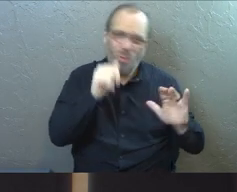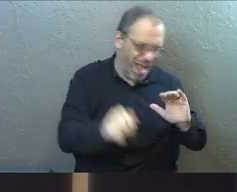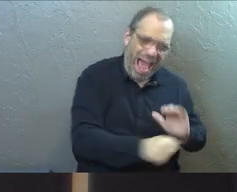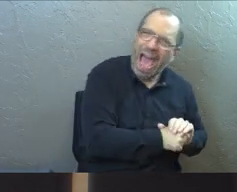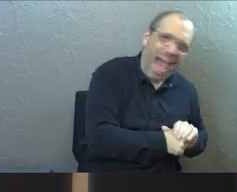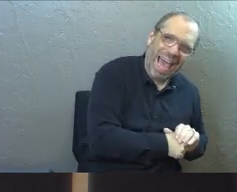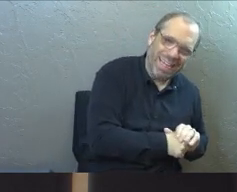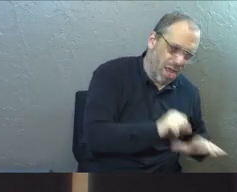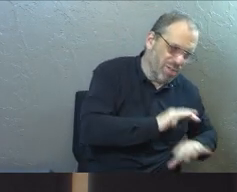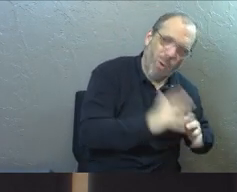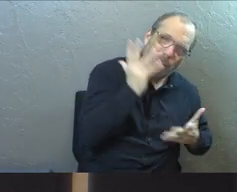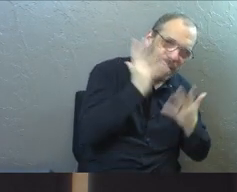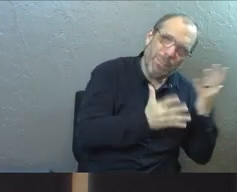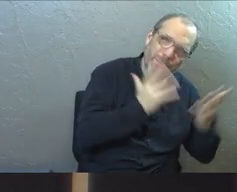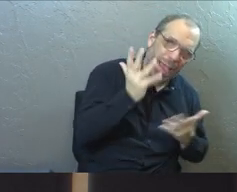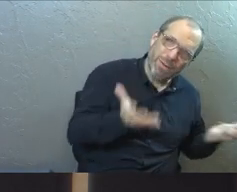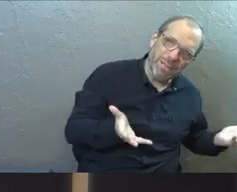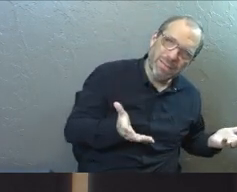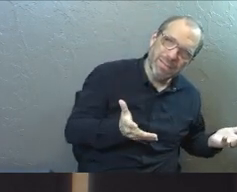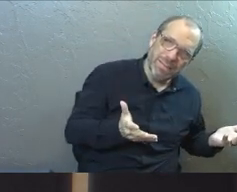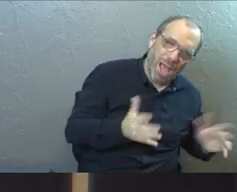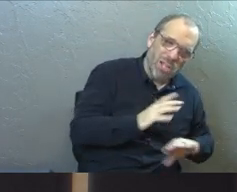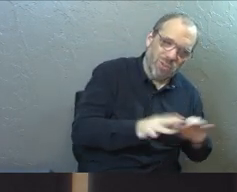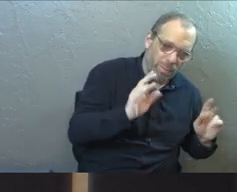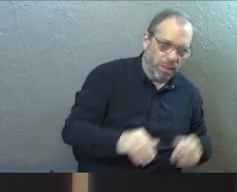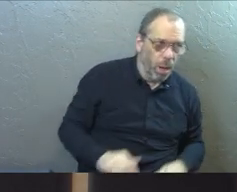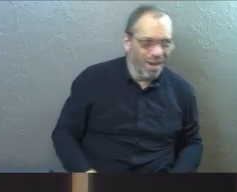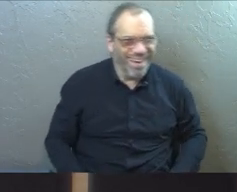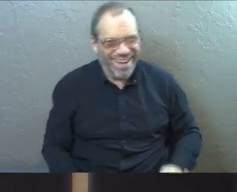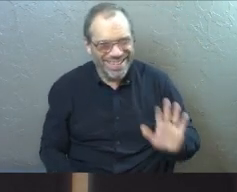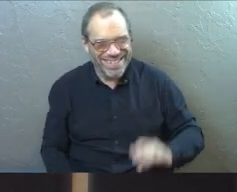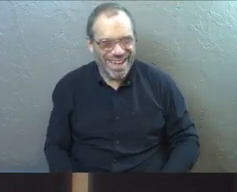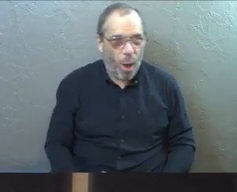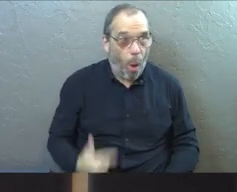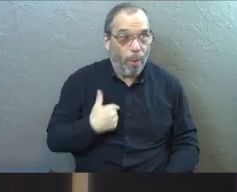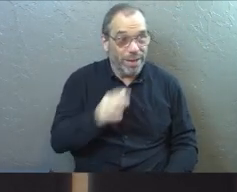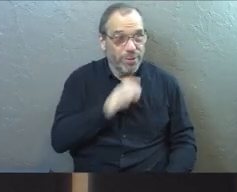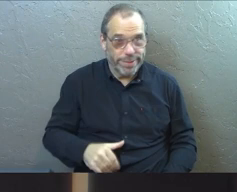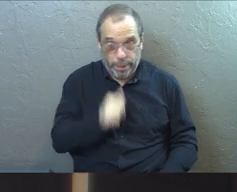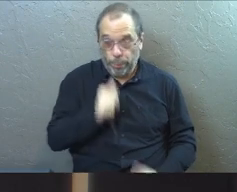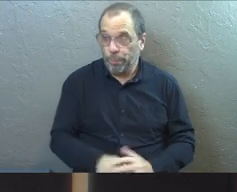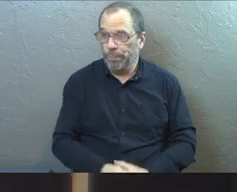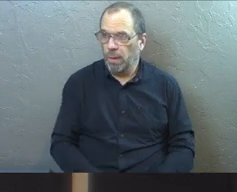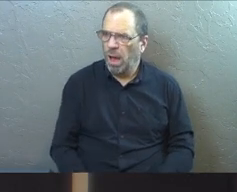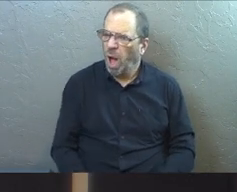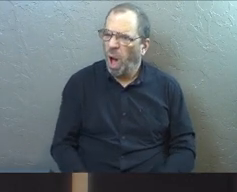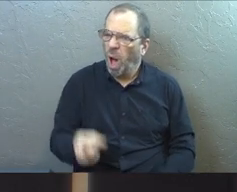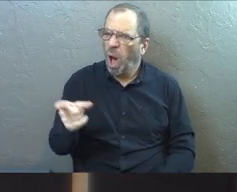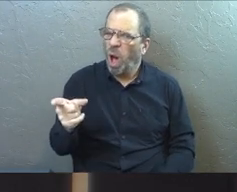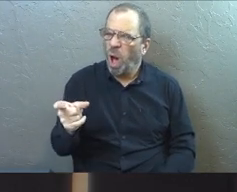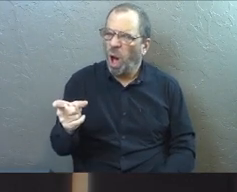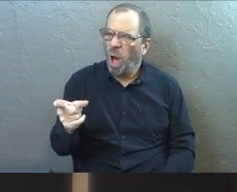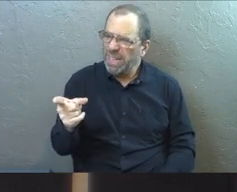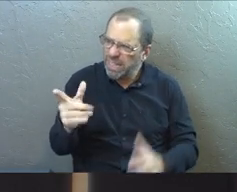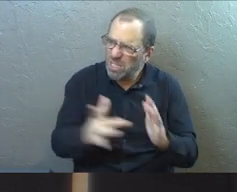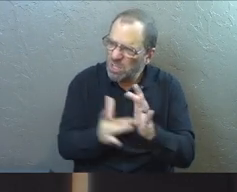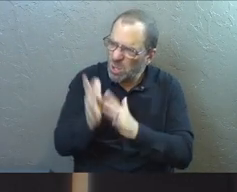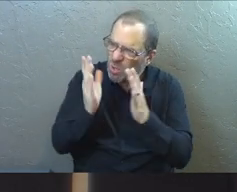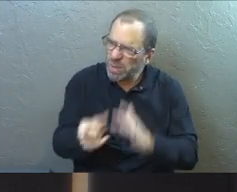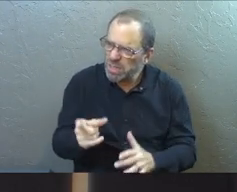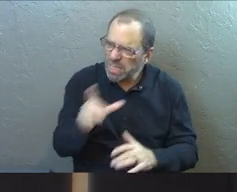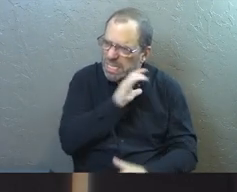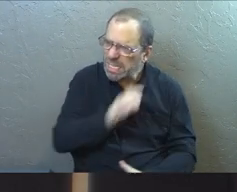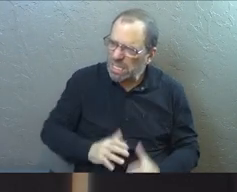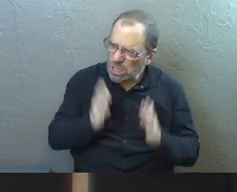hide it. Don't be embarrassed by it. Don't be that person that somebody goes, years later, I didn't even know they were Christian. That's crazy. Don't be that